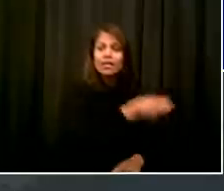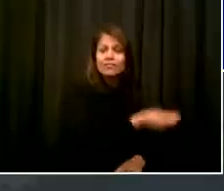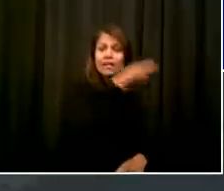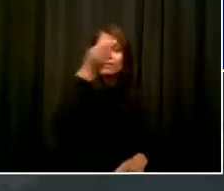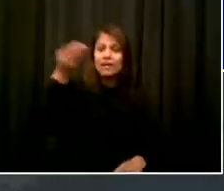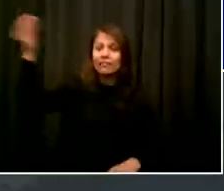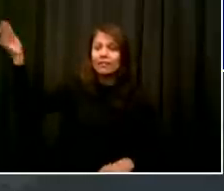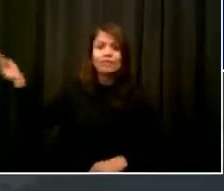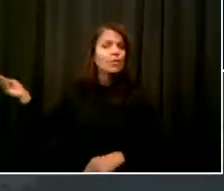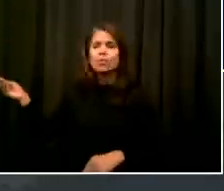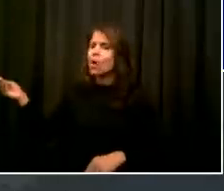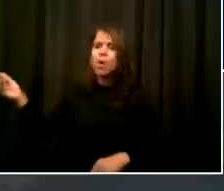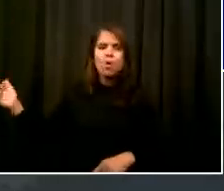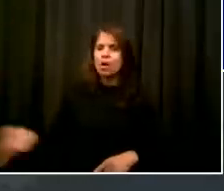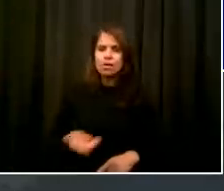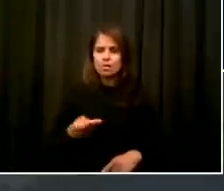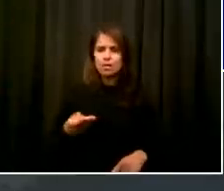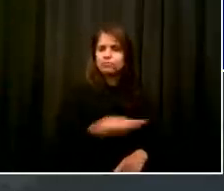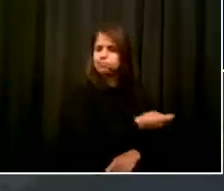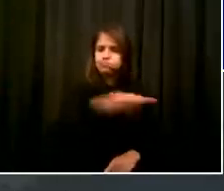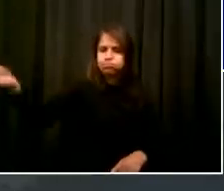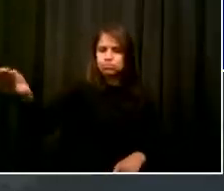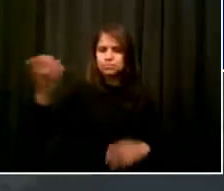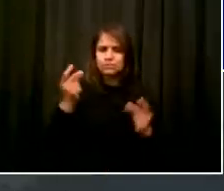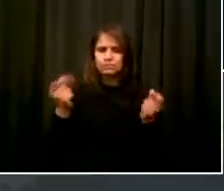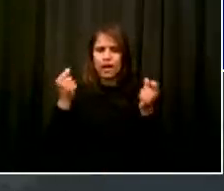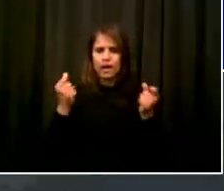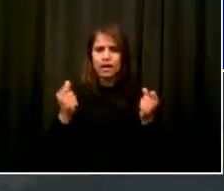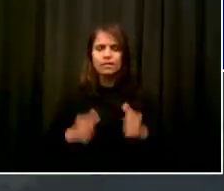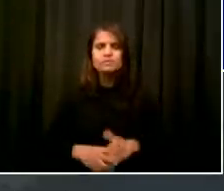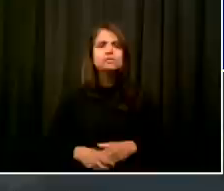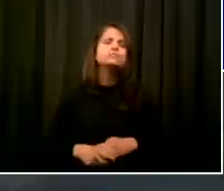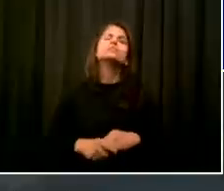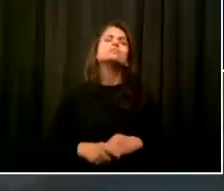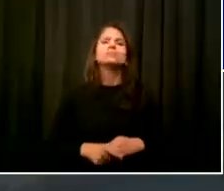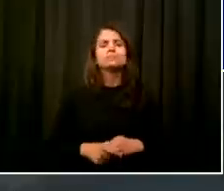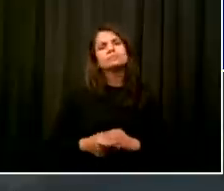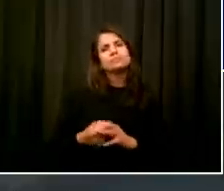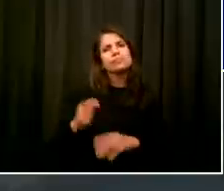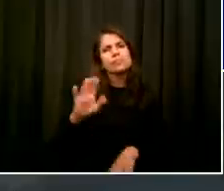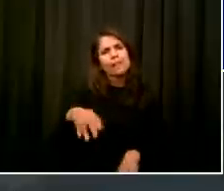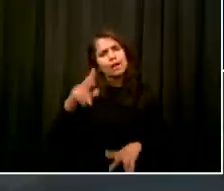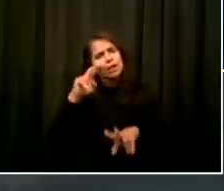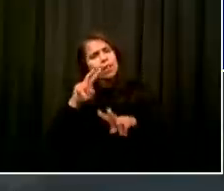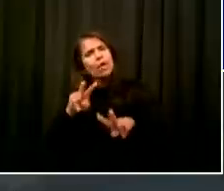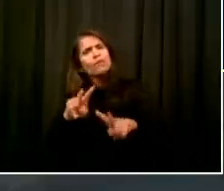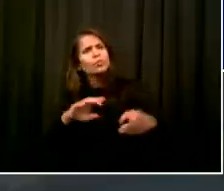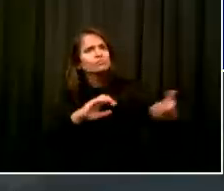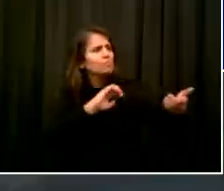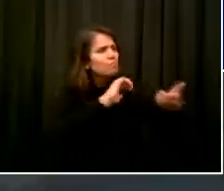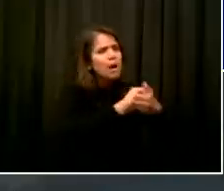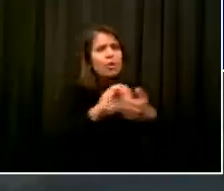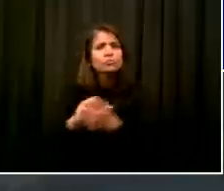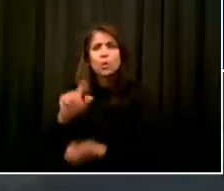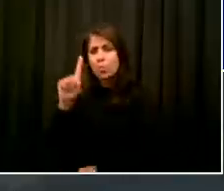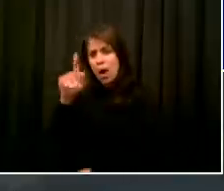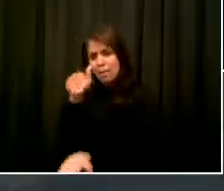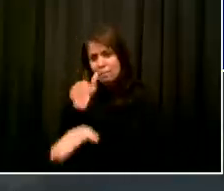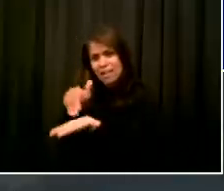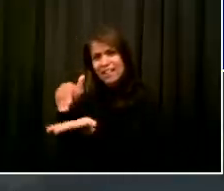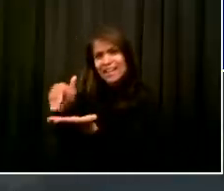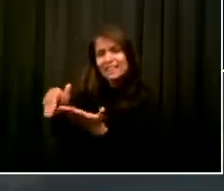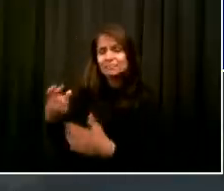you can start. And we look forward to an incredible partnership with the thousands of restaurants here. again, thank you, Mr. Mayor. We're thrilled to offer the